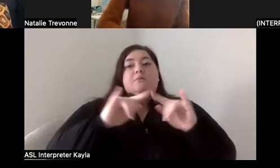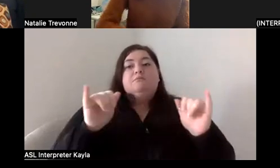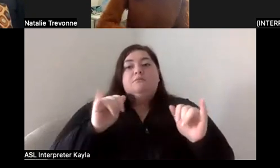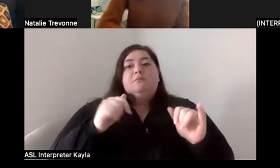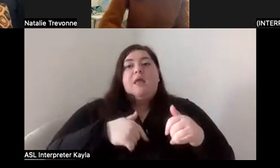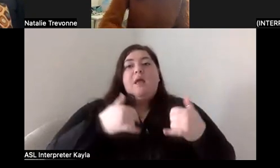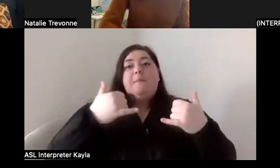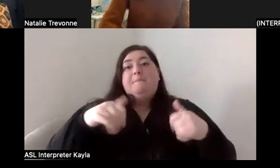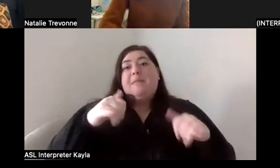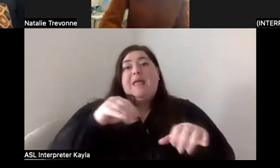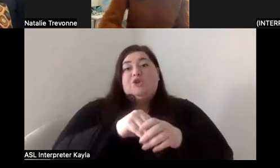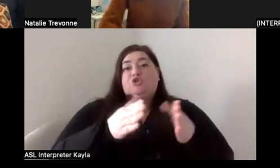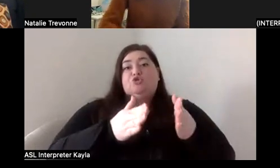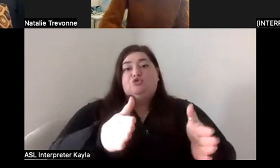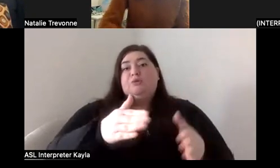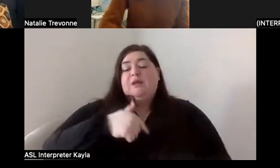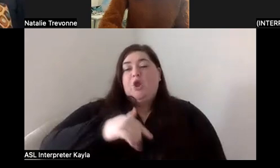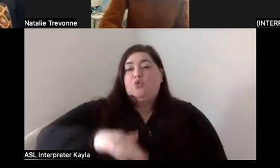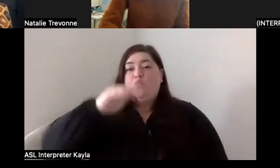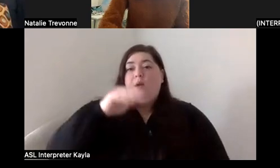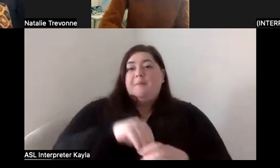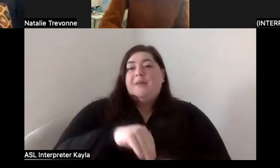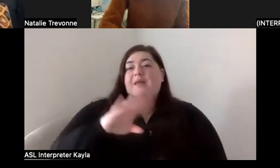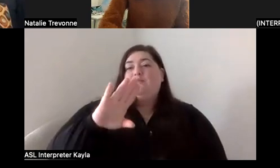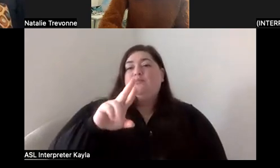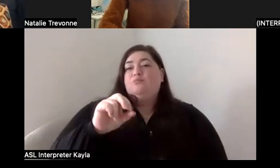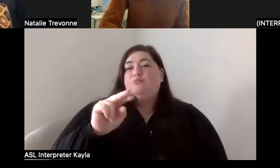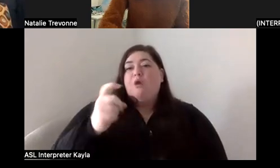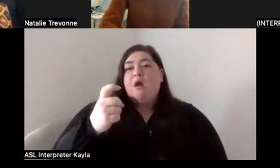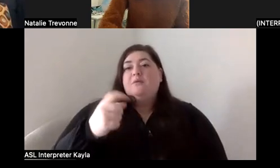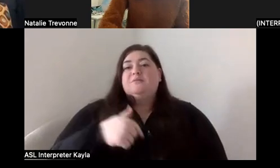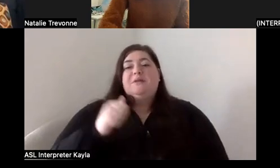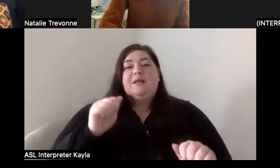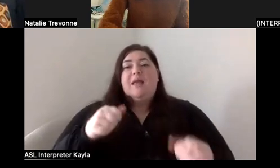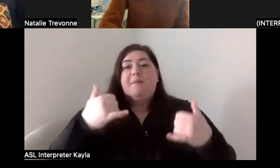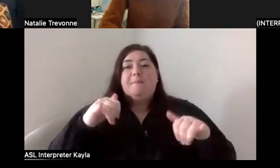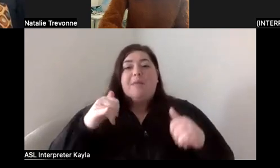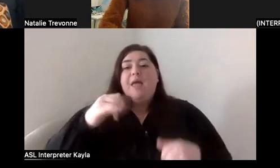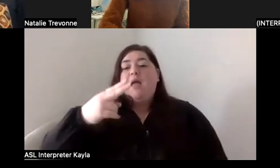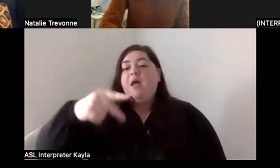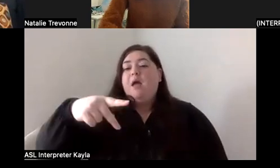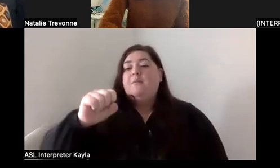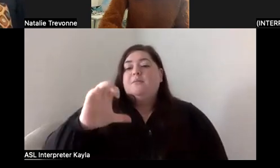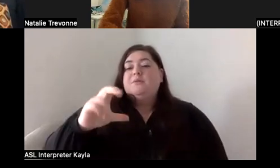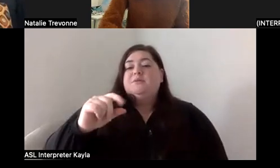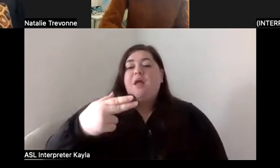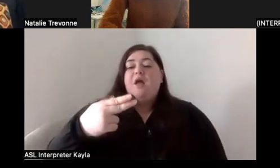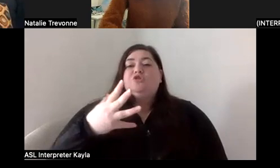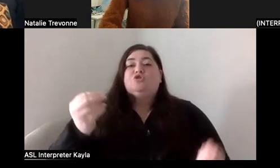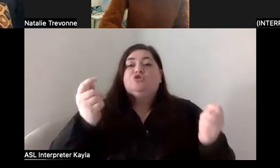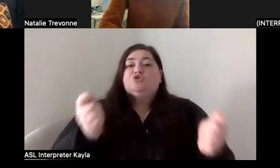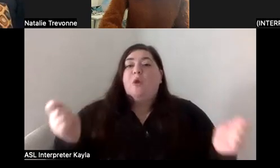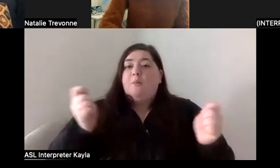street. I grew up in the Bronx and I learned how to jump rope on my hands and play hopscotch on my hands. And I'd sit on a skateboard and,